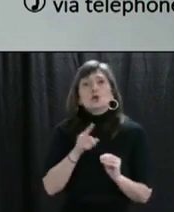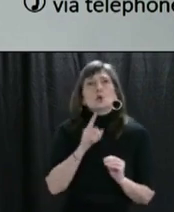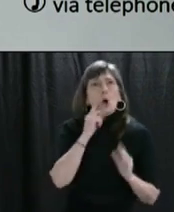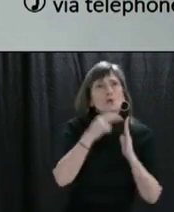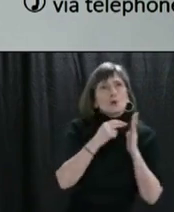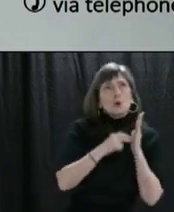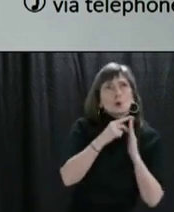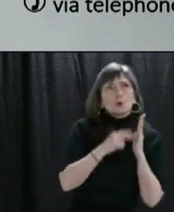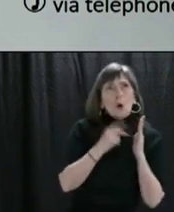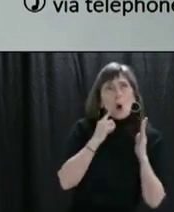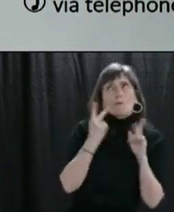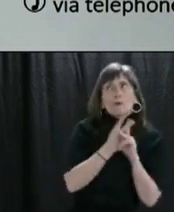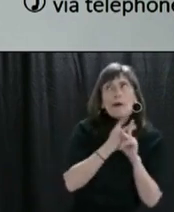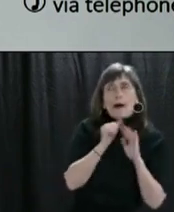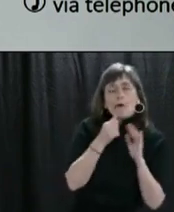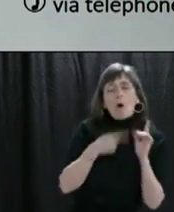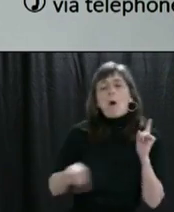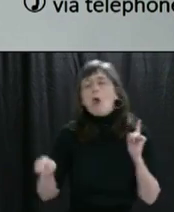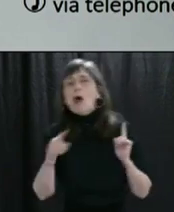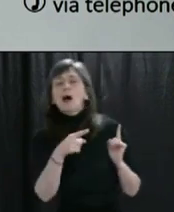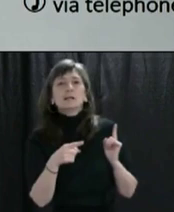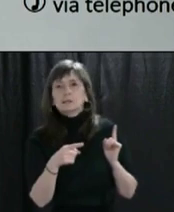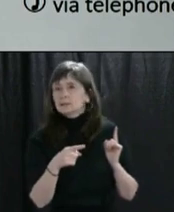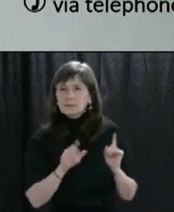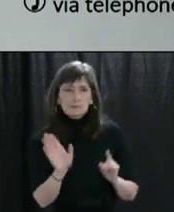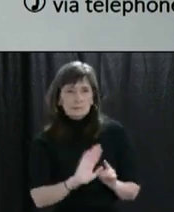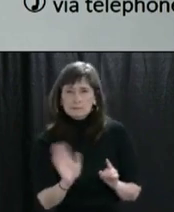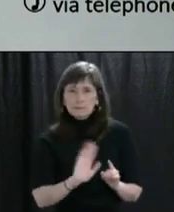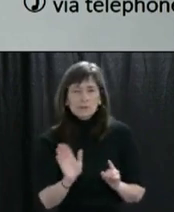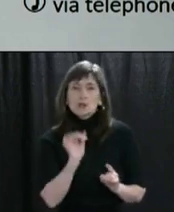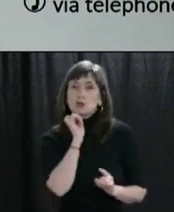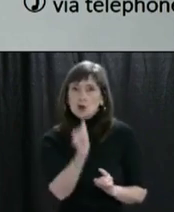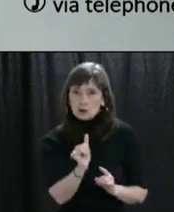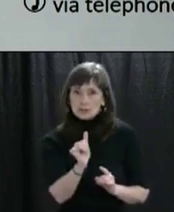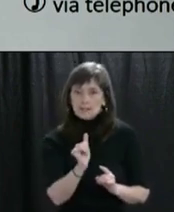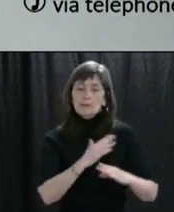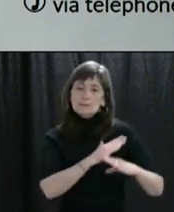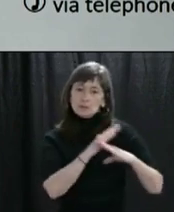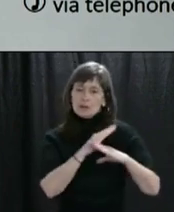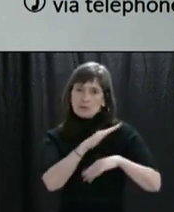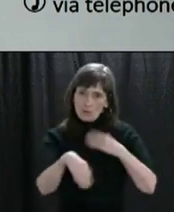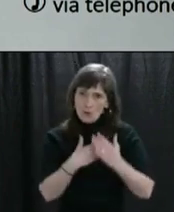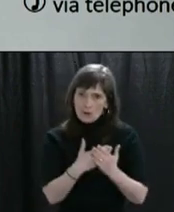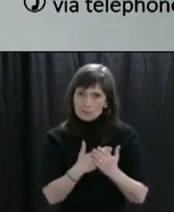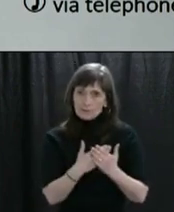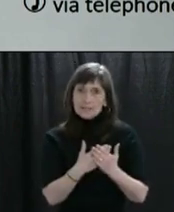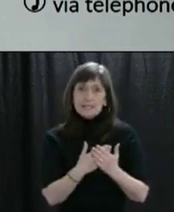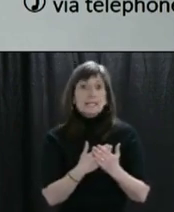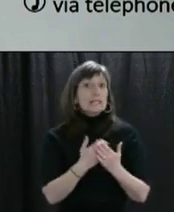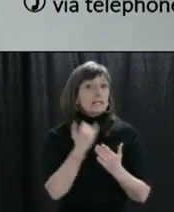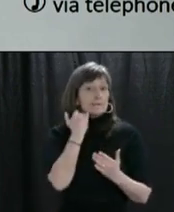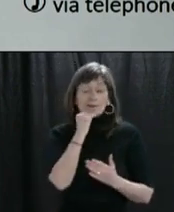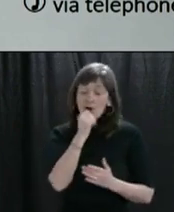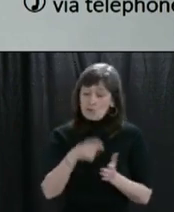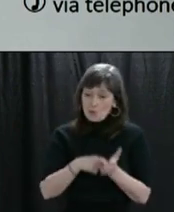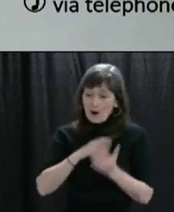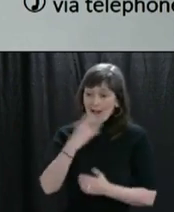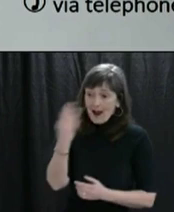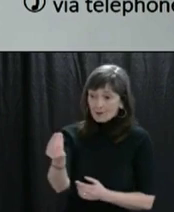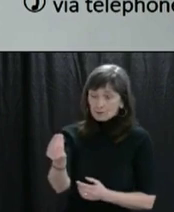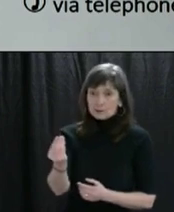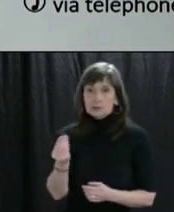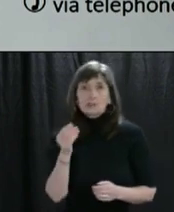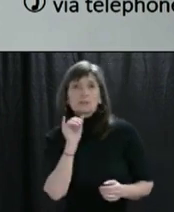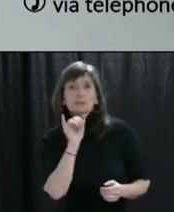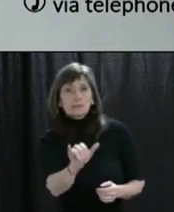around these measures. This is about protecting us all. Stay home unless it is essential for you to go